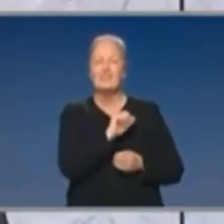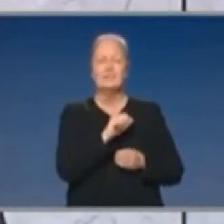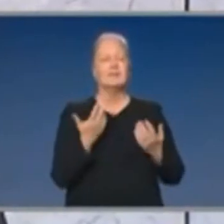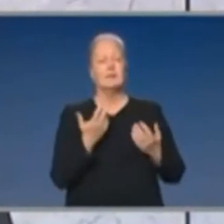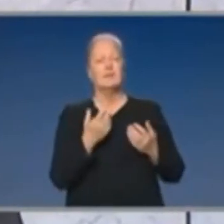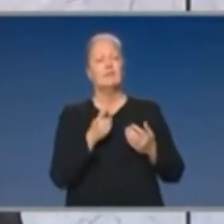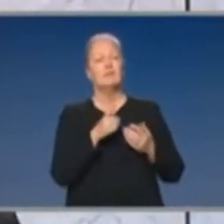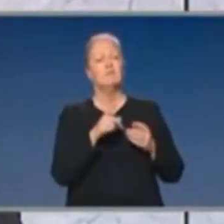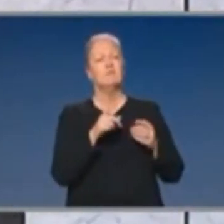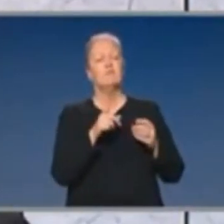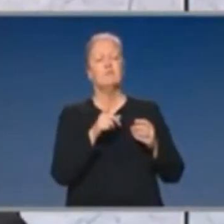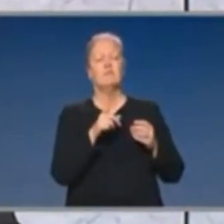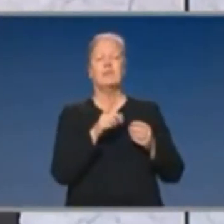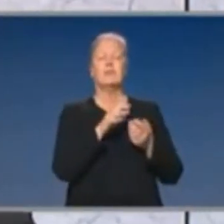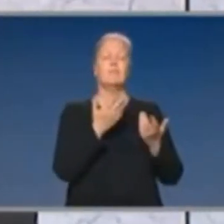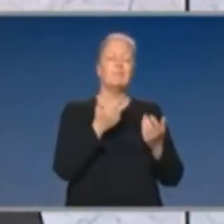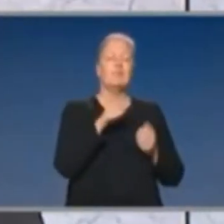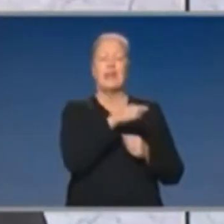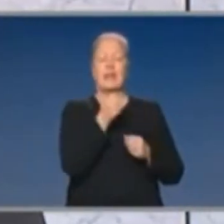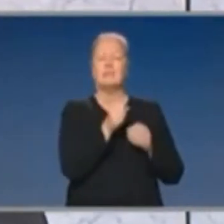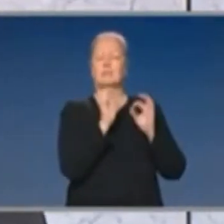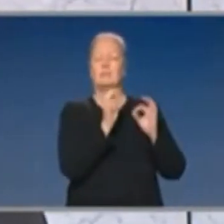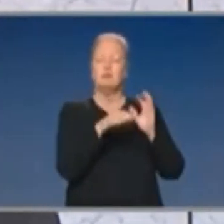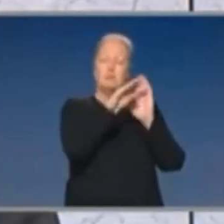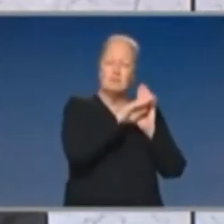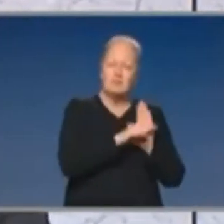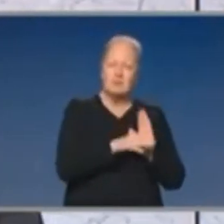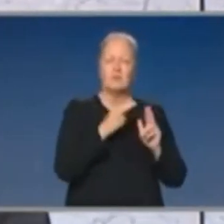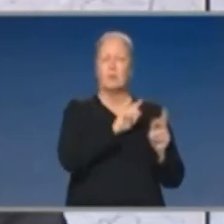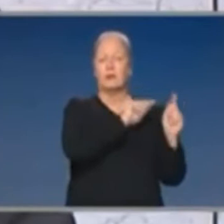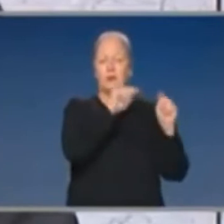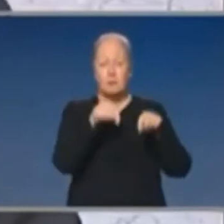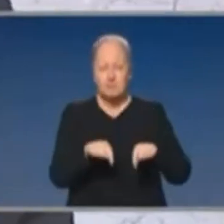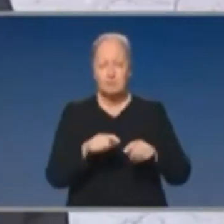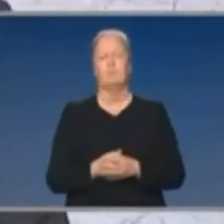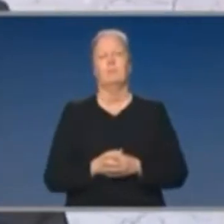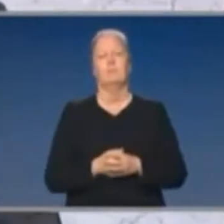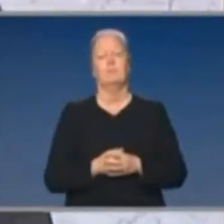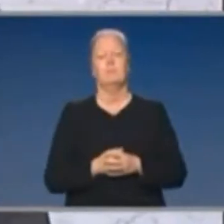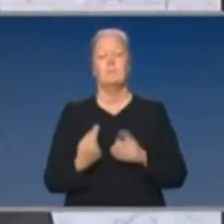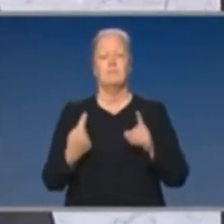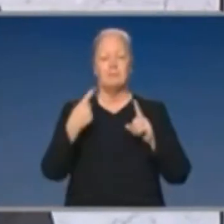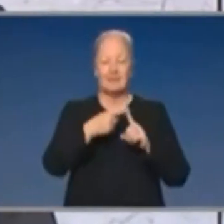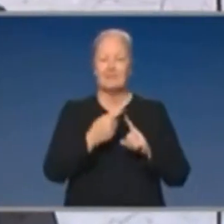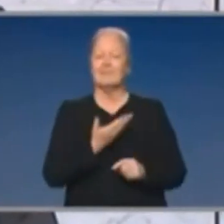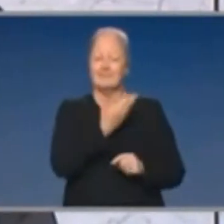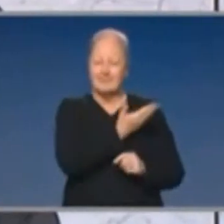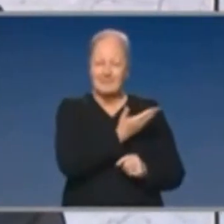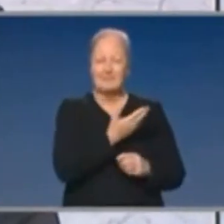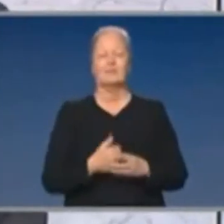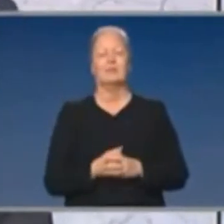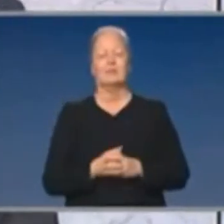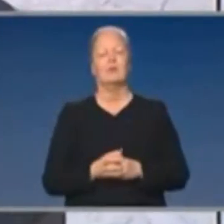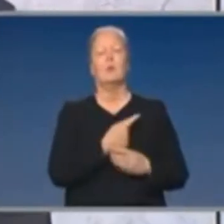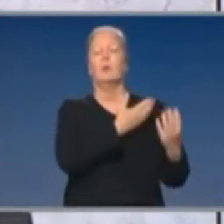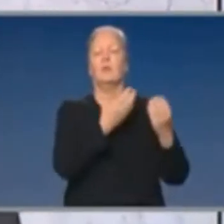today, which are, as usual, approved by the relevant authorities here. I'm also joined by Professor Murphy, who you all know